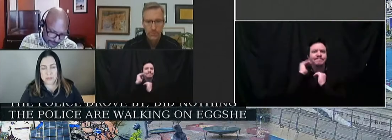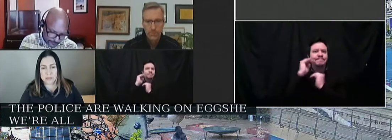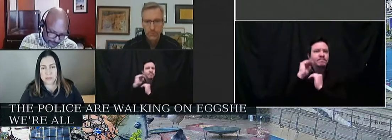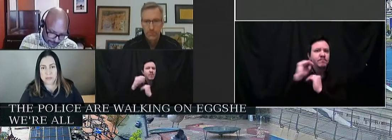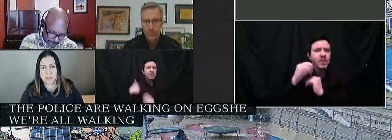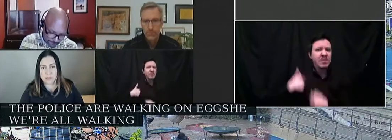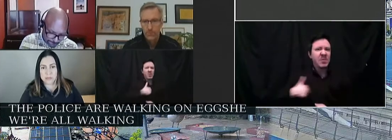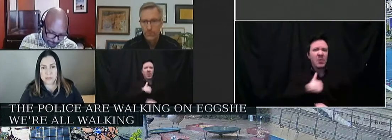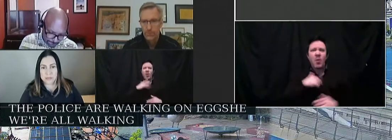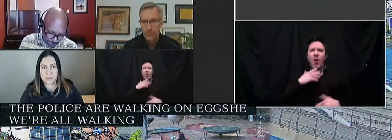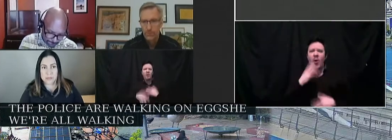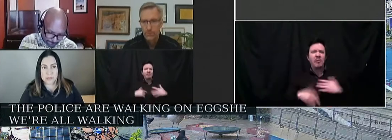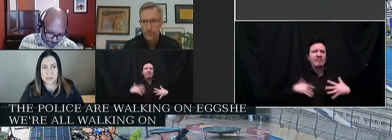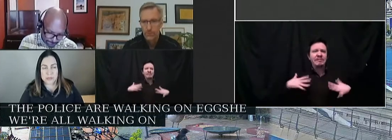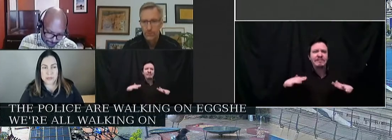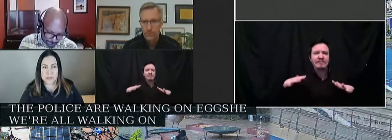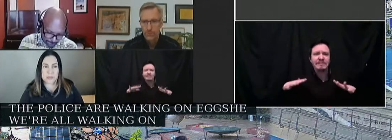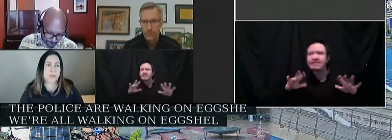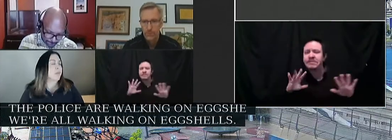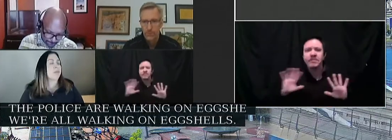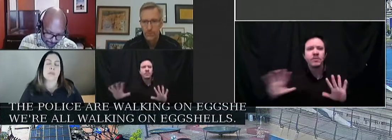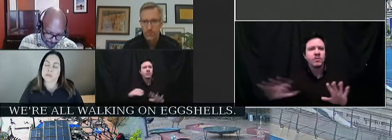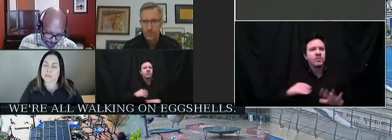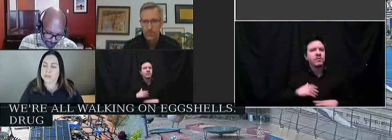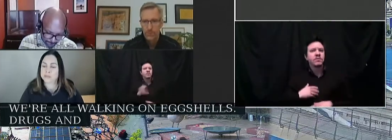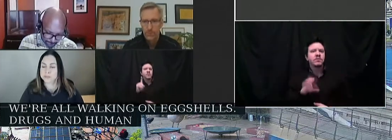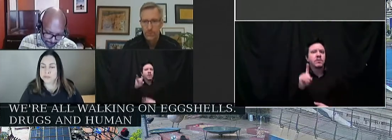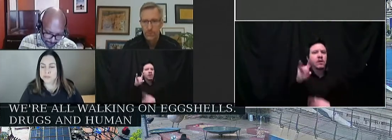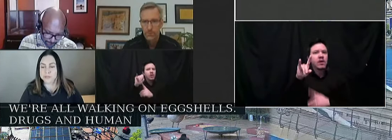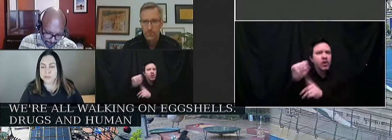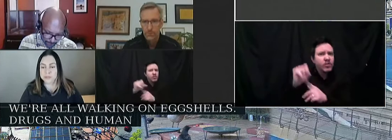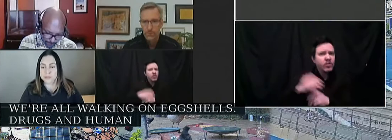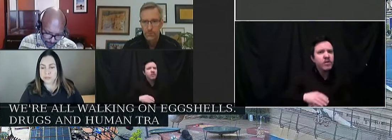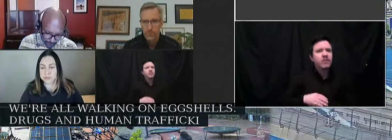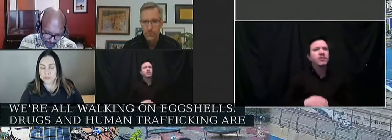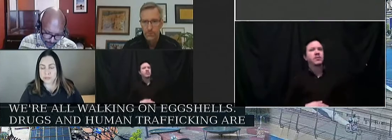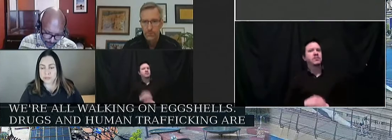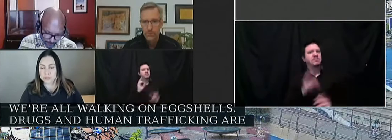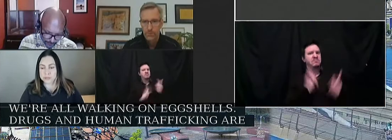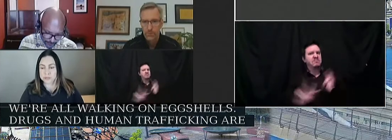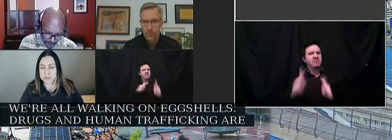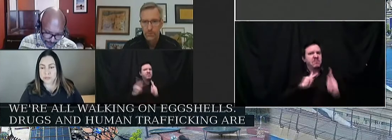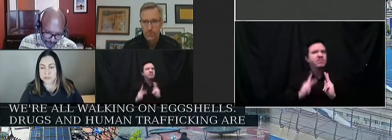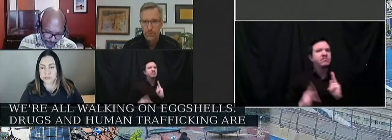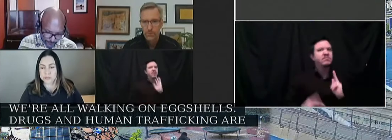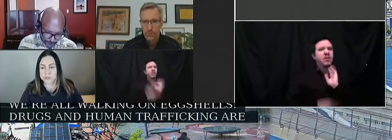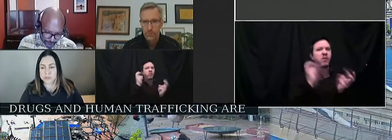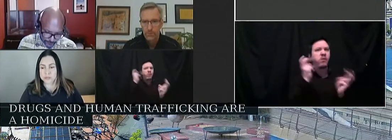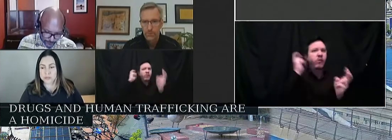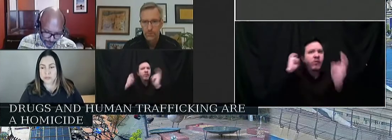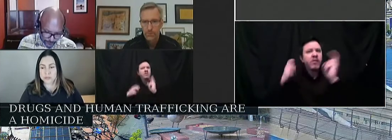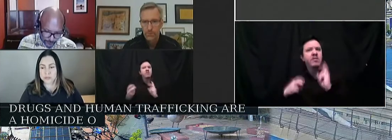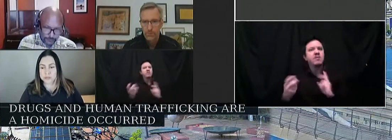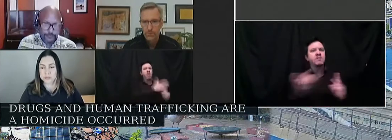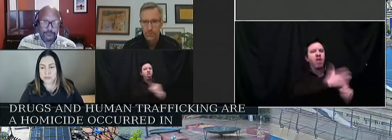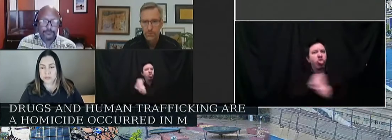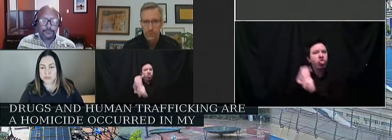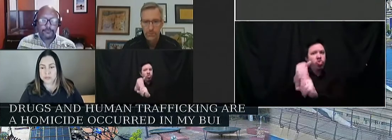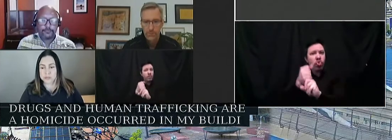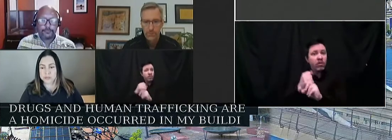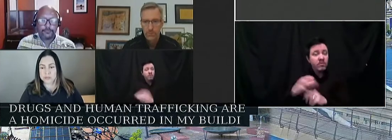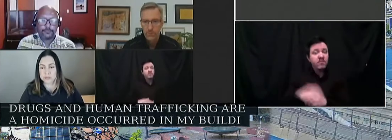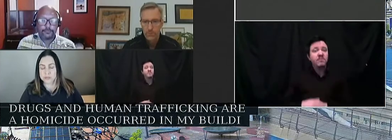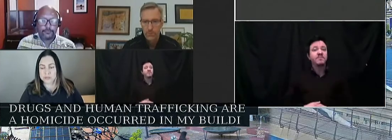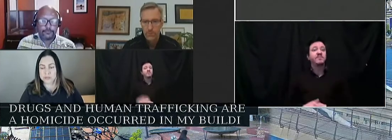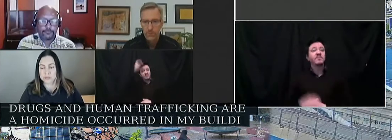eggshells. Drugs and human trafficking are proliferating. A homicide occurred in my building last Saturday. The man